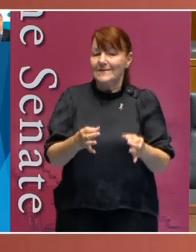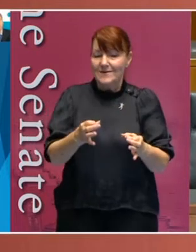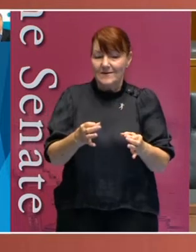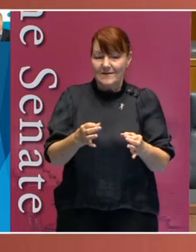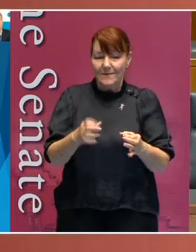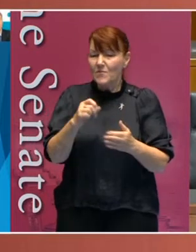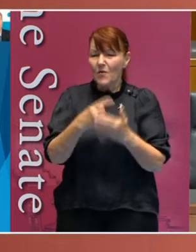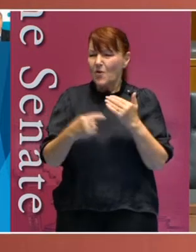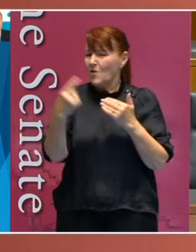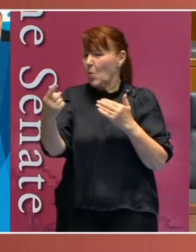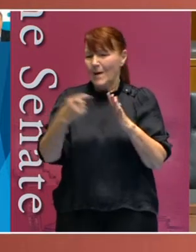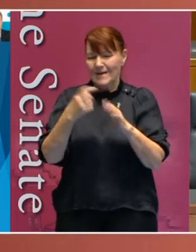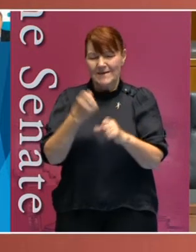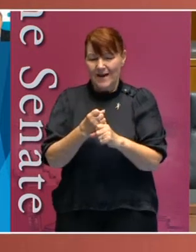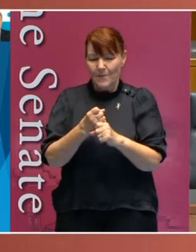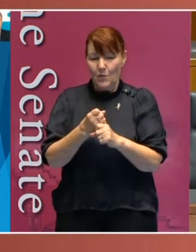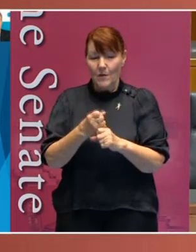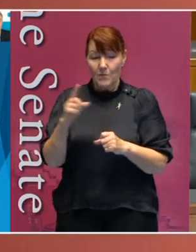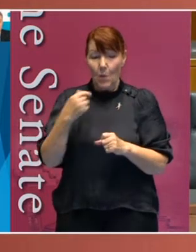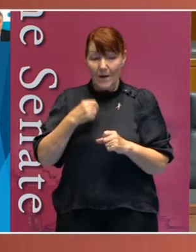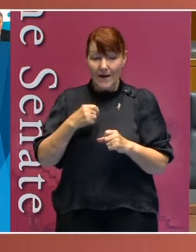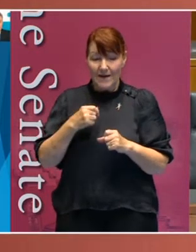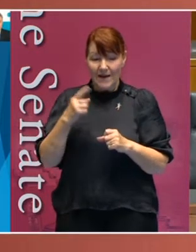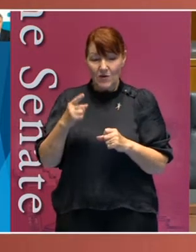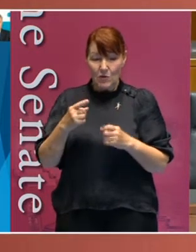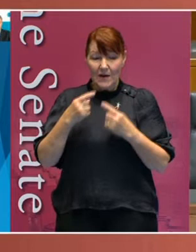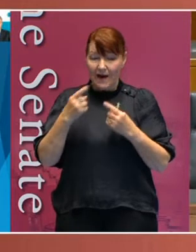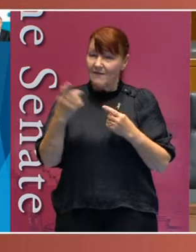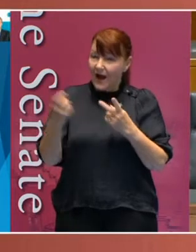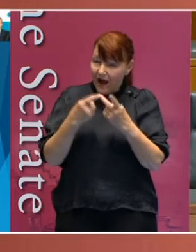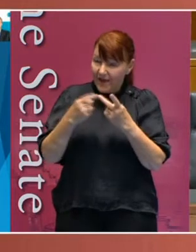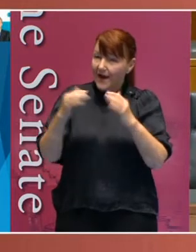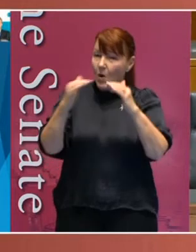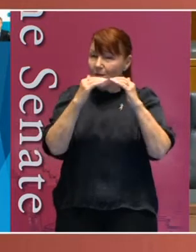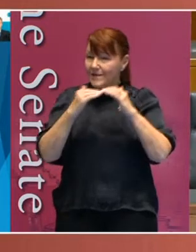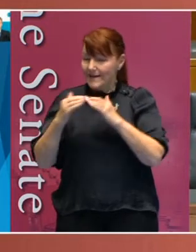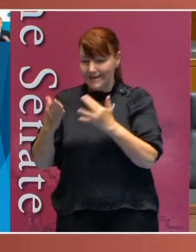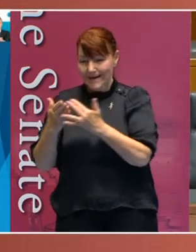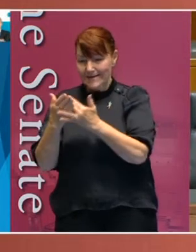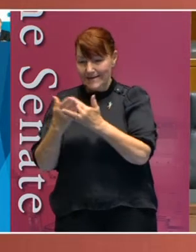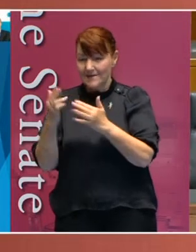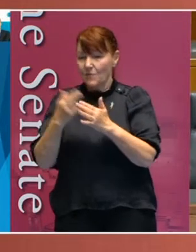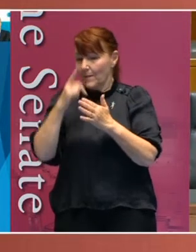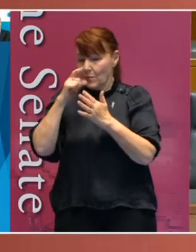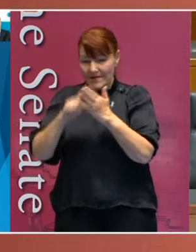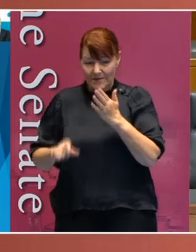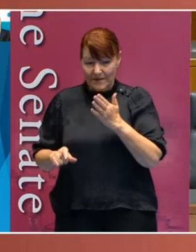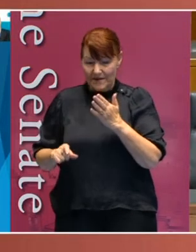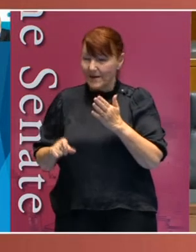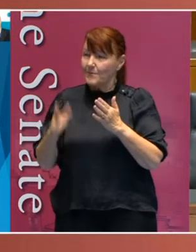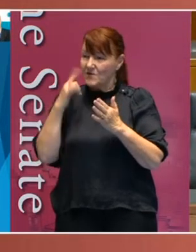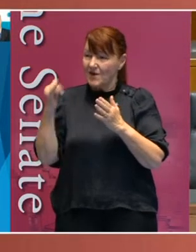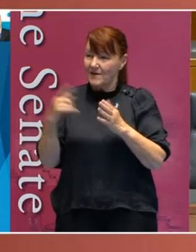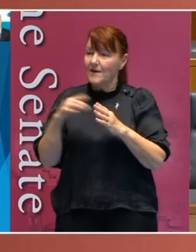example. And we need state equivalence of these policies. To ensure people with disability are included,